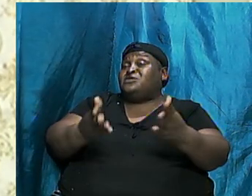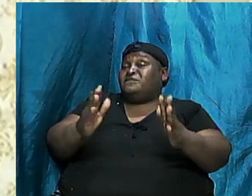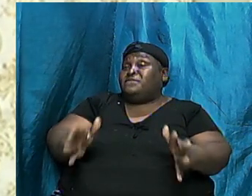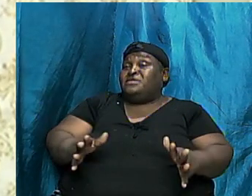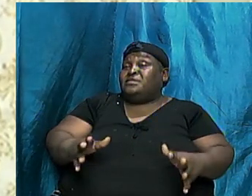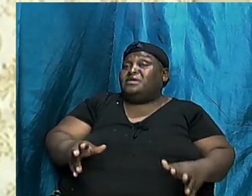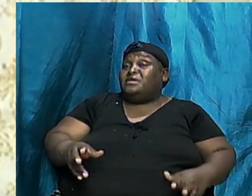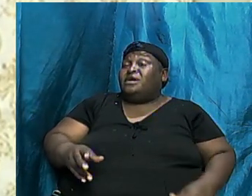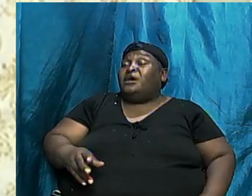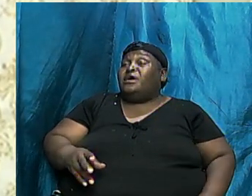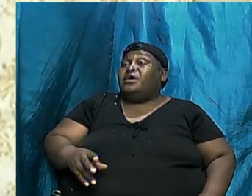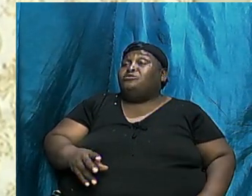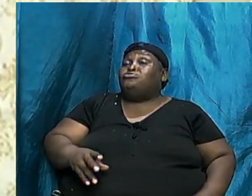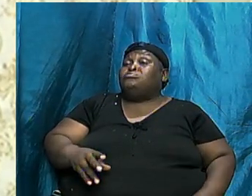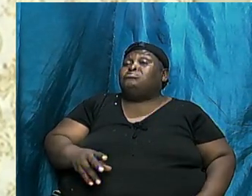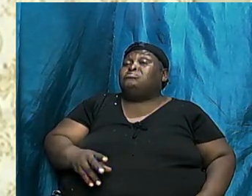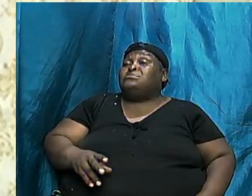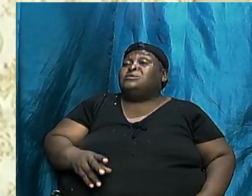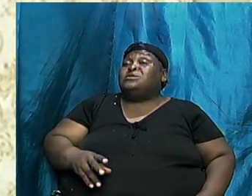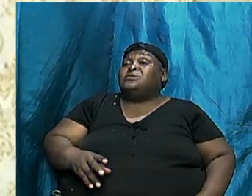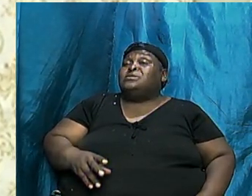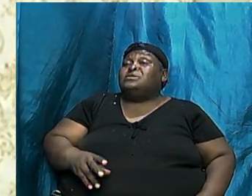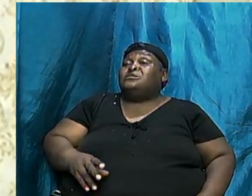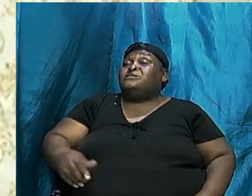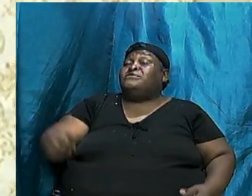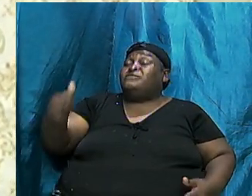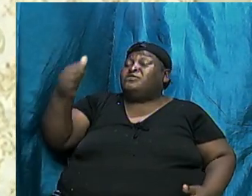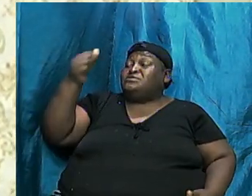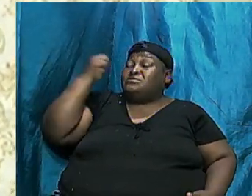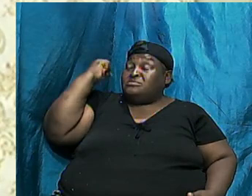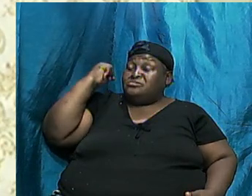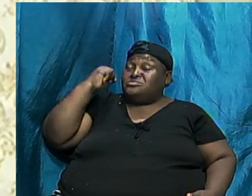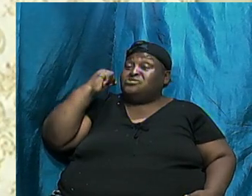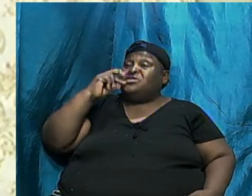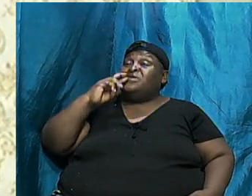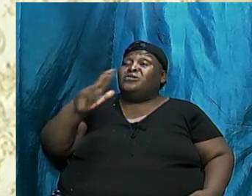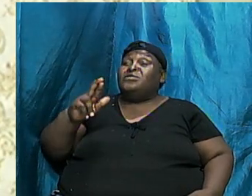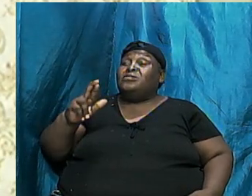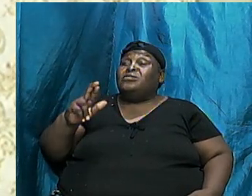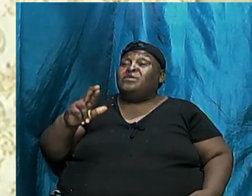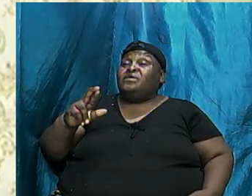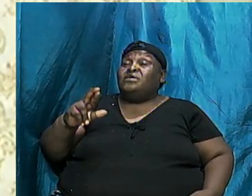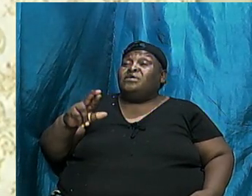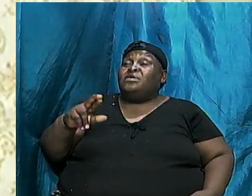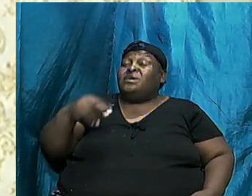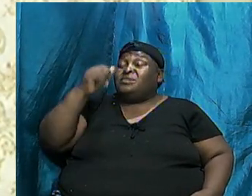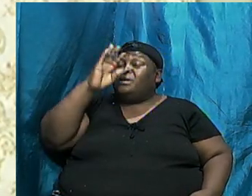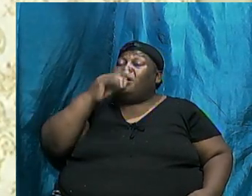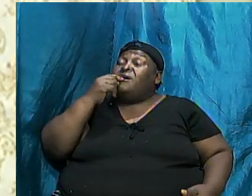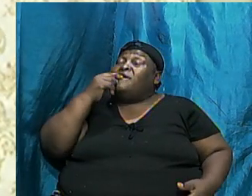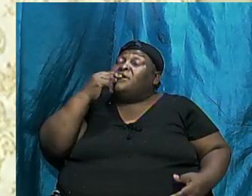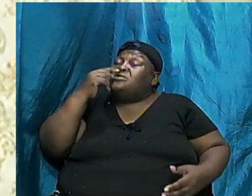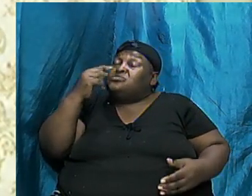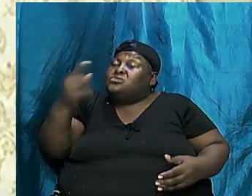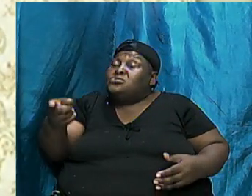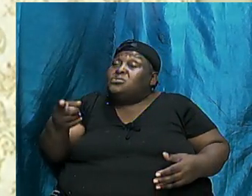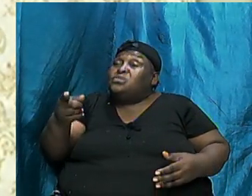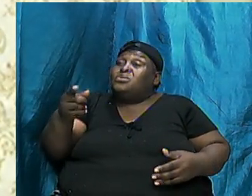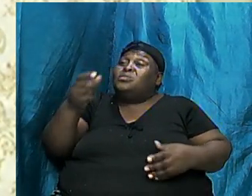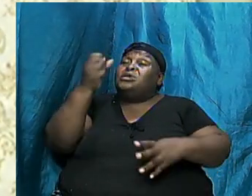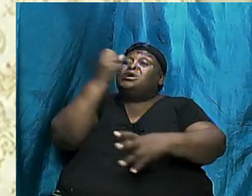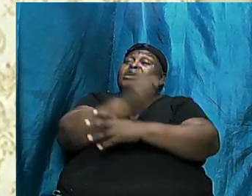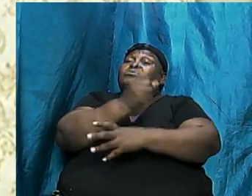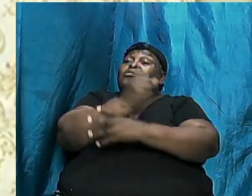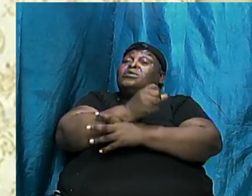And God Told Abraham Indeed Follow Your Wife Send Away The Born